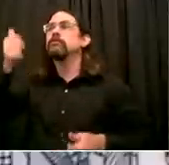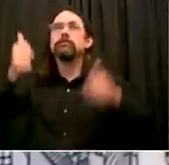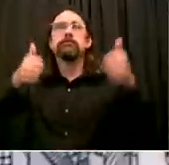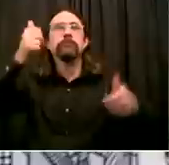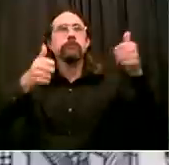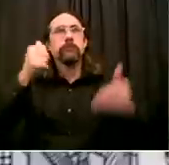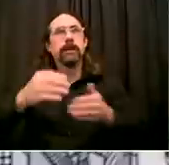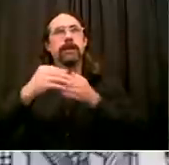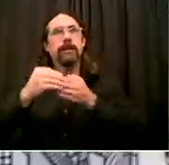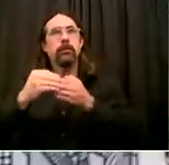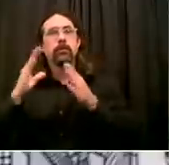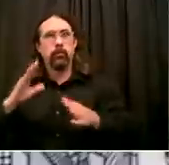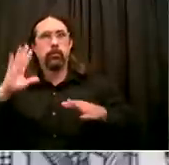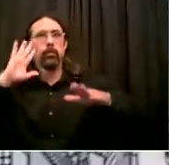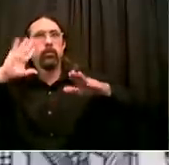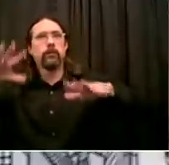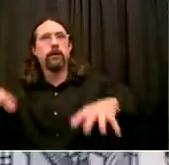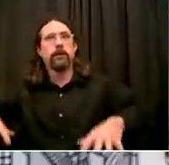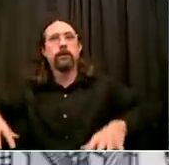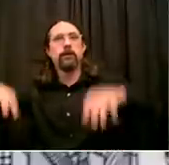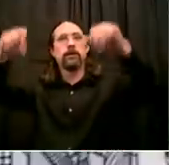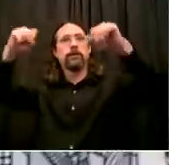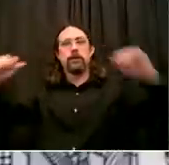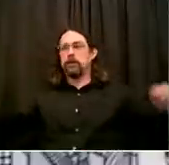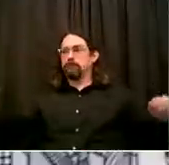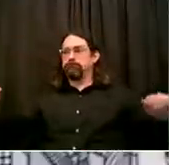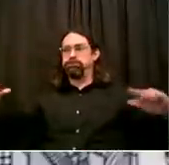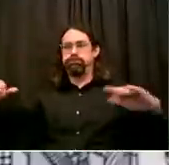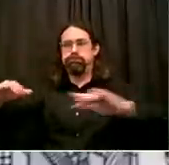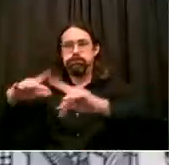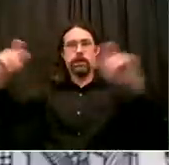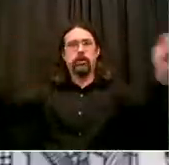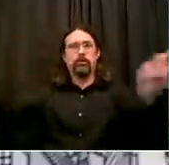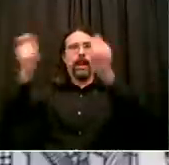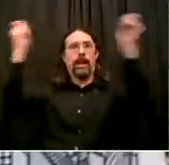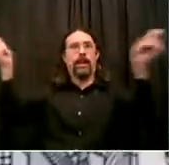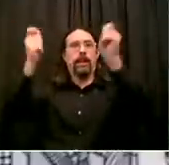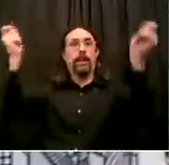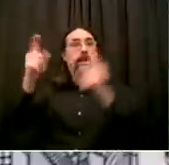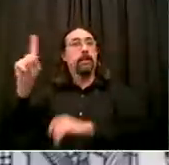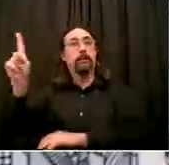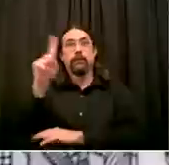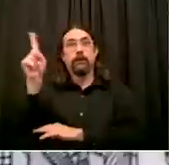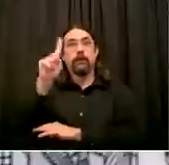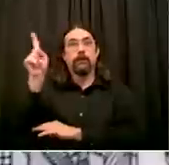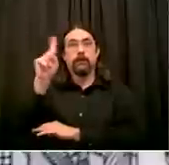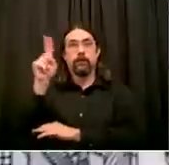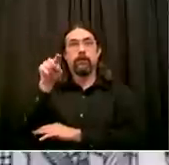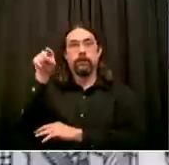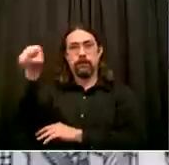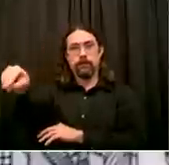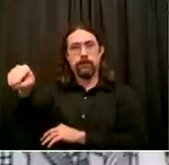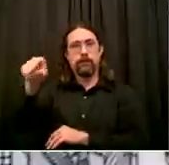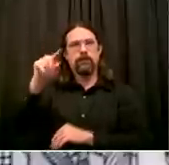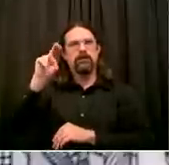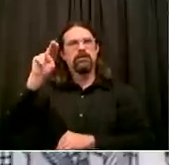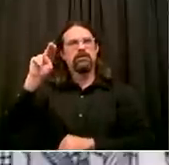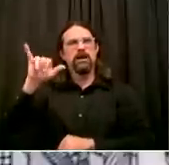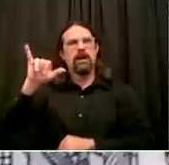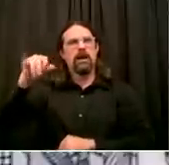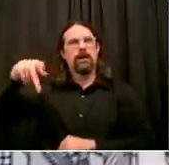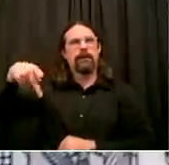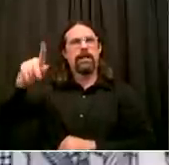that you and the governor are targeting the Jewish community and they're conducting